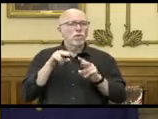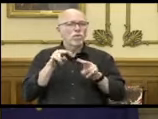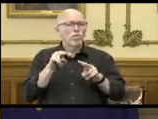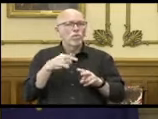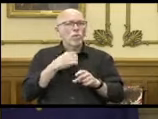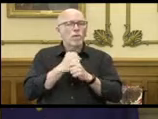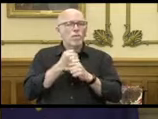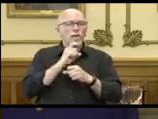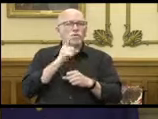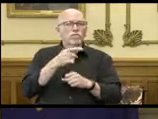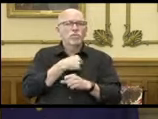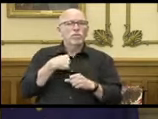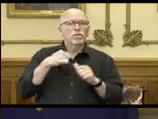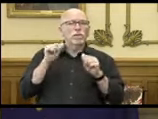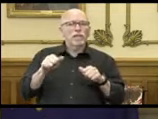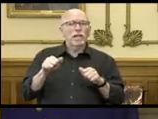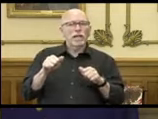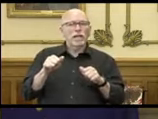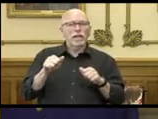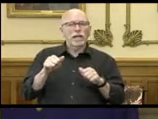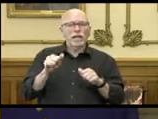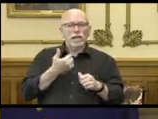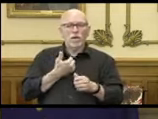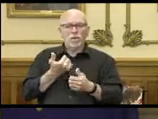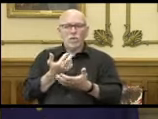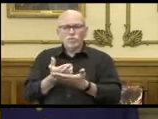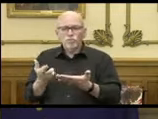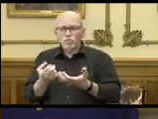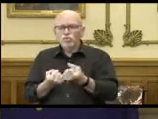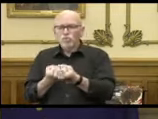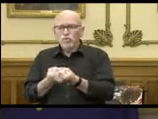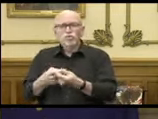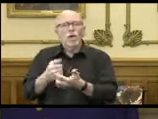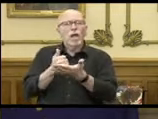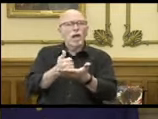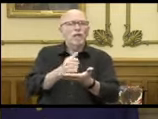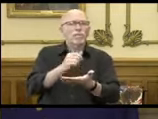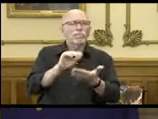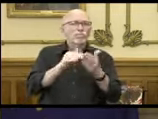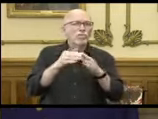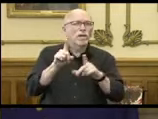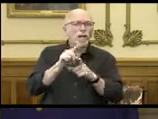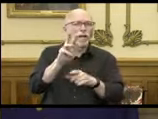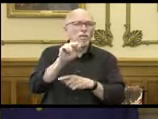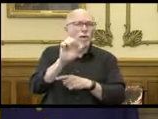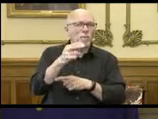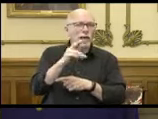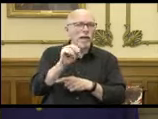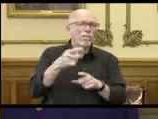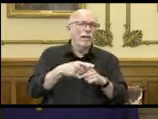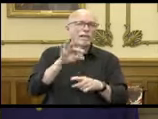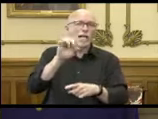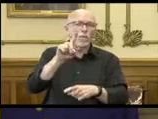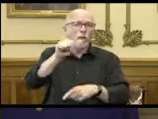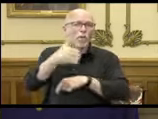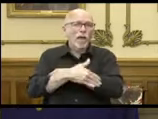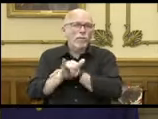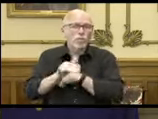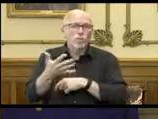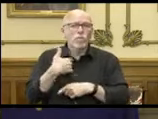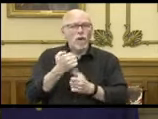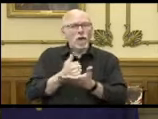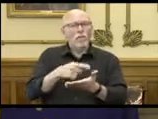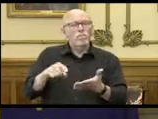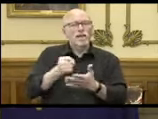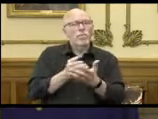sure we can divert or allocate resources to help communities like Wabash County and 91 others, for that matter, get through this